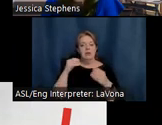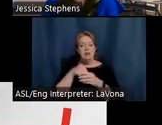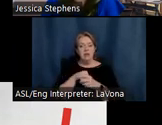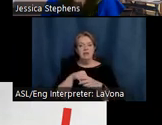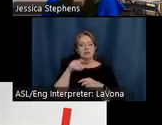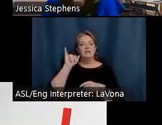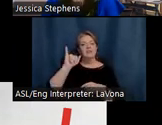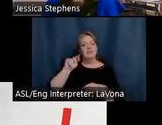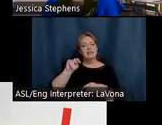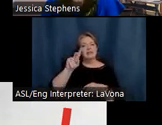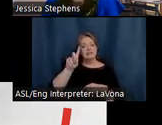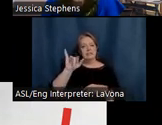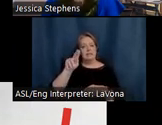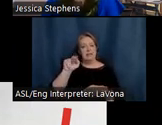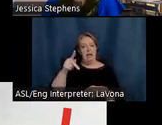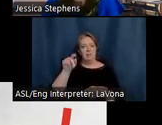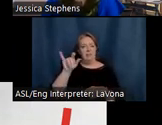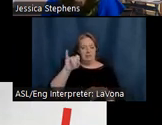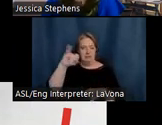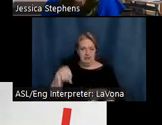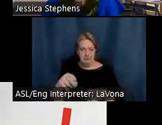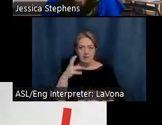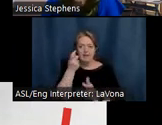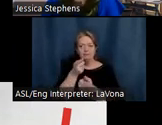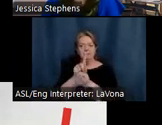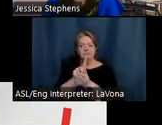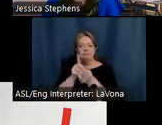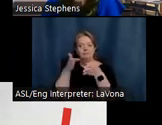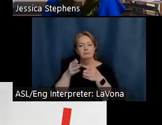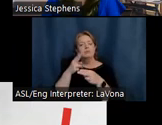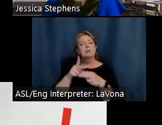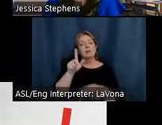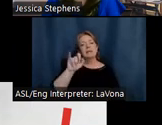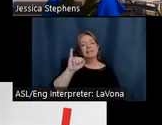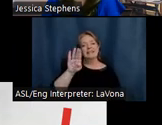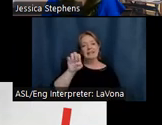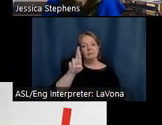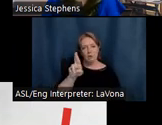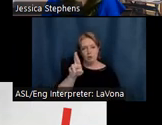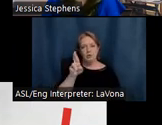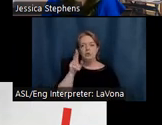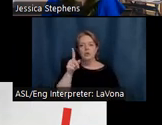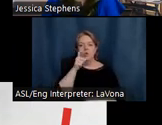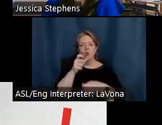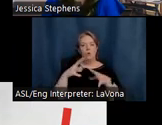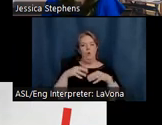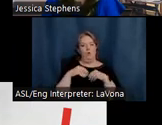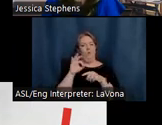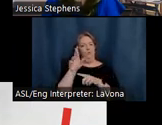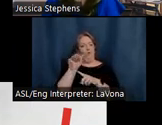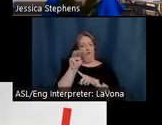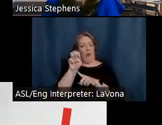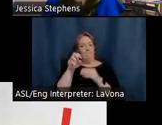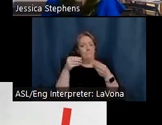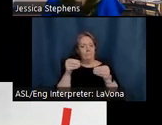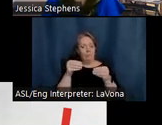named Herman Lieber. Through Lieber, Steele was sponsored to study at the Royal Academy in Munich, Germany, with